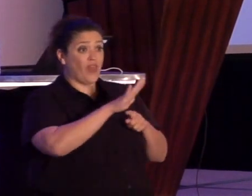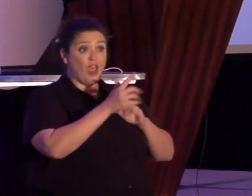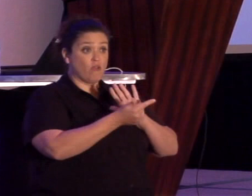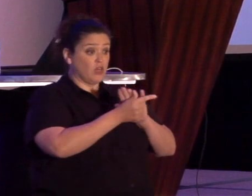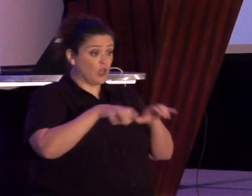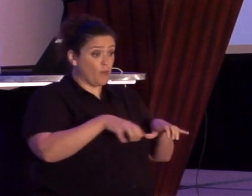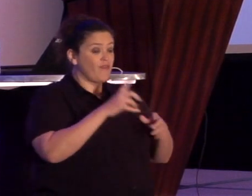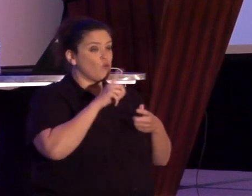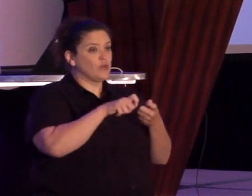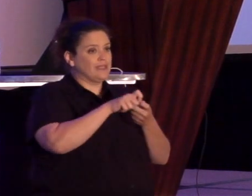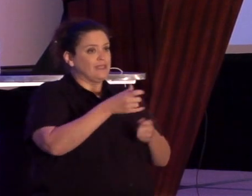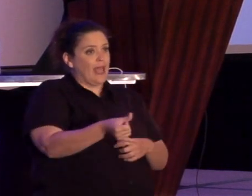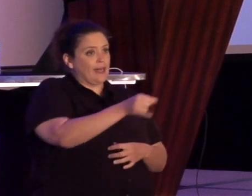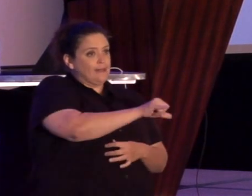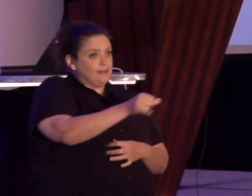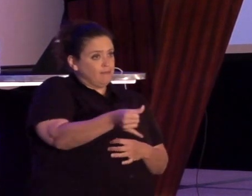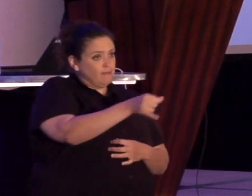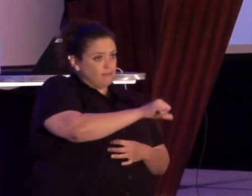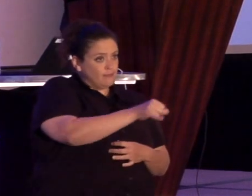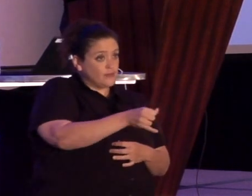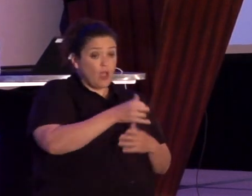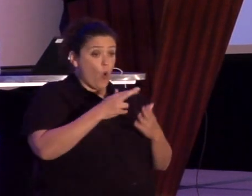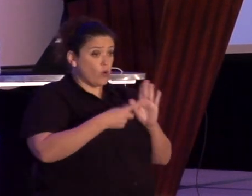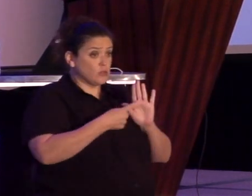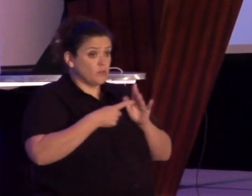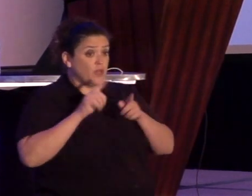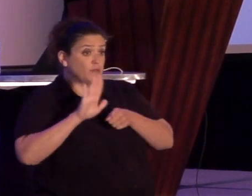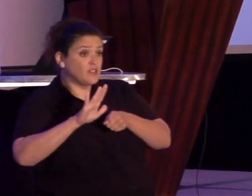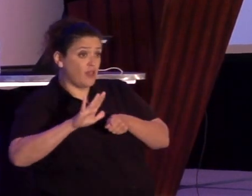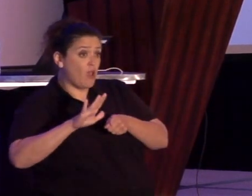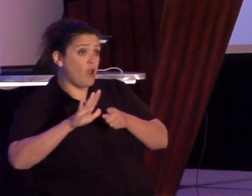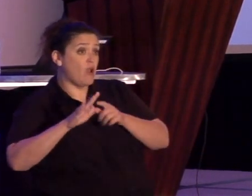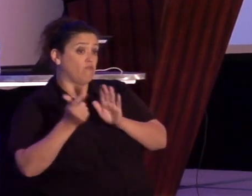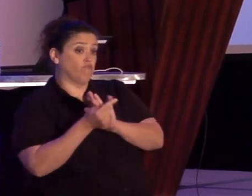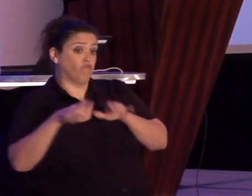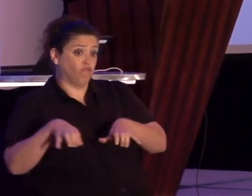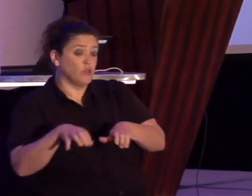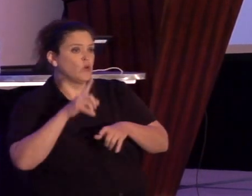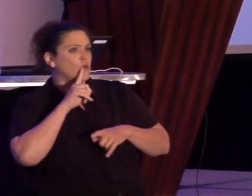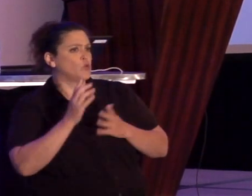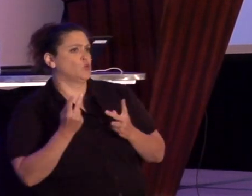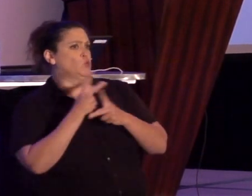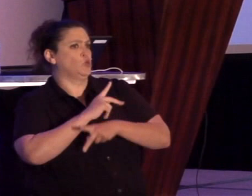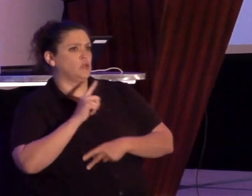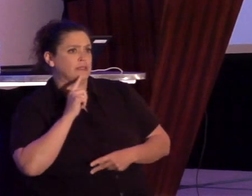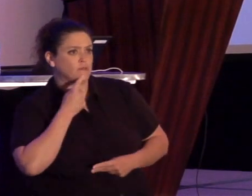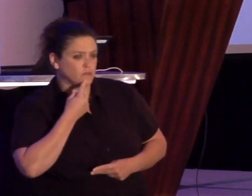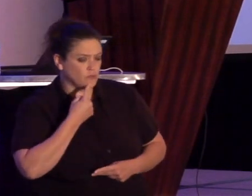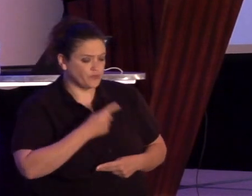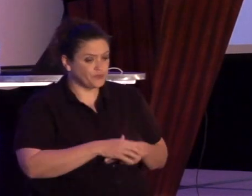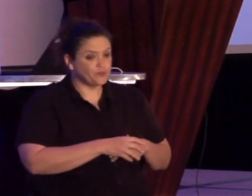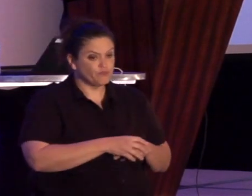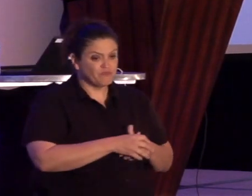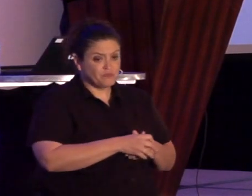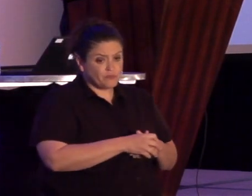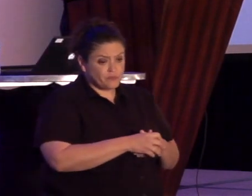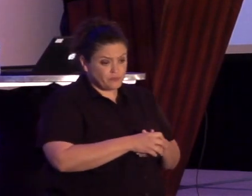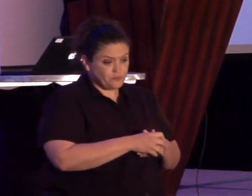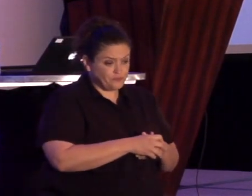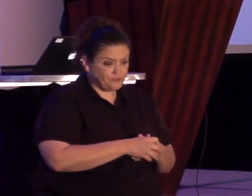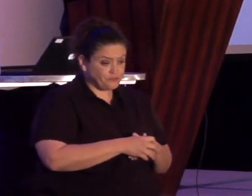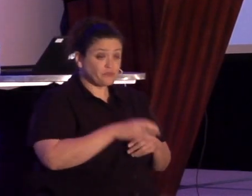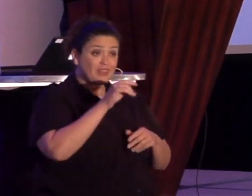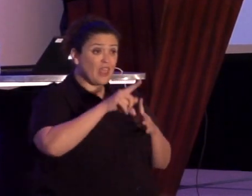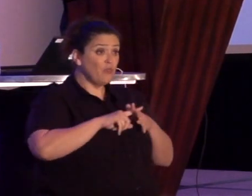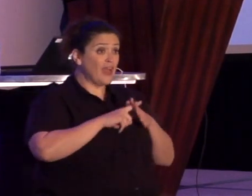crimes or more severe crimes. And this emanates from the K-12